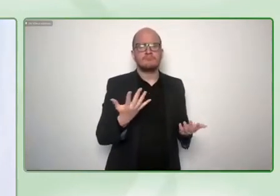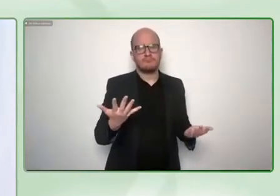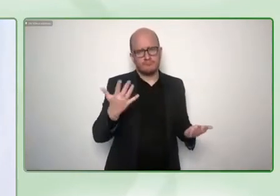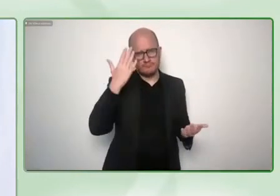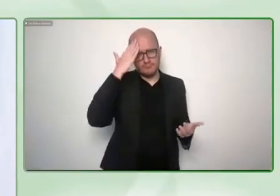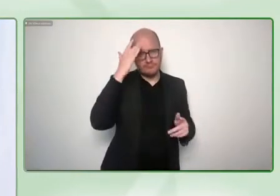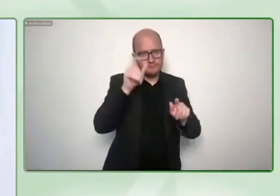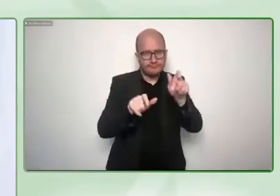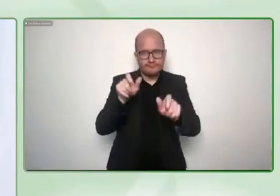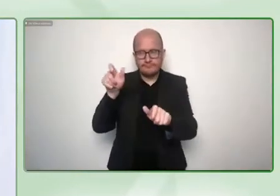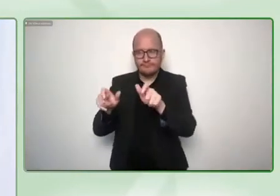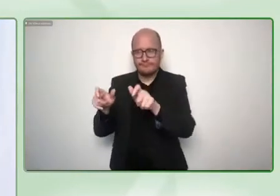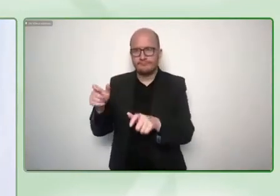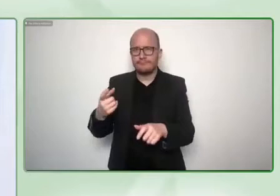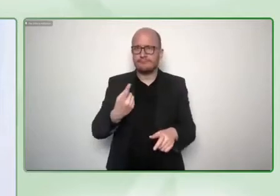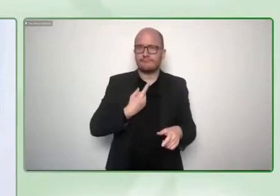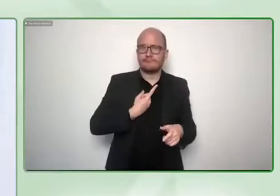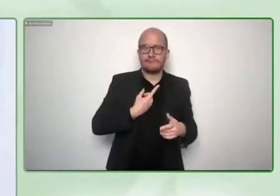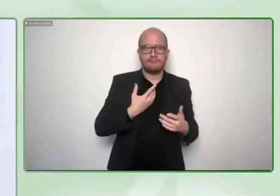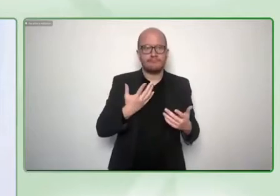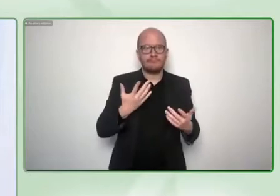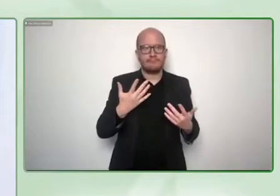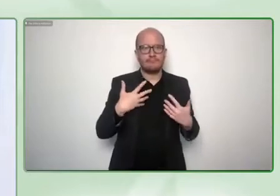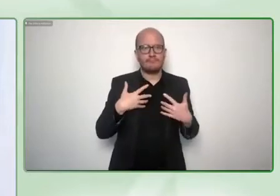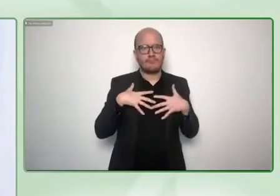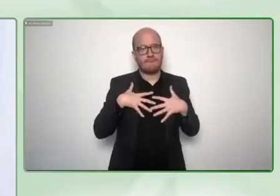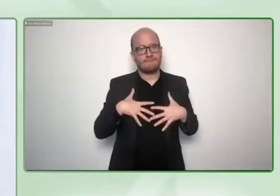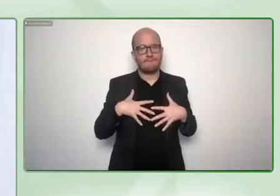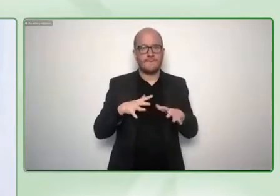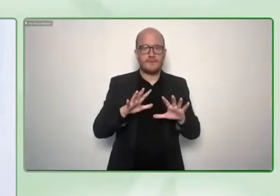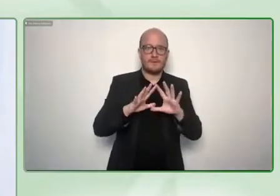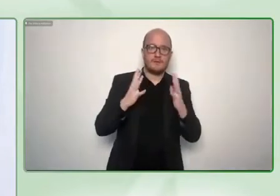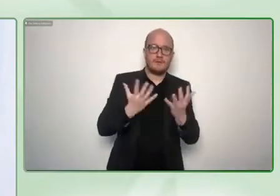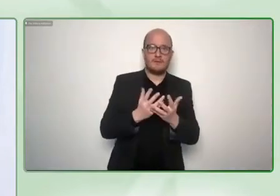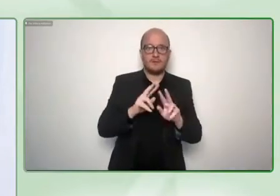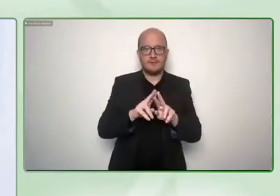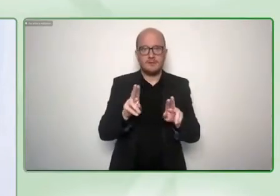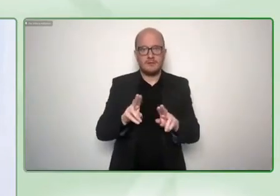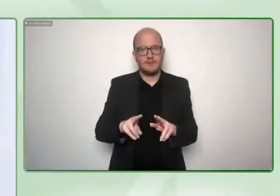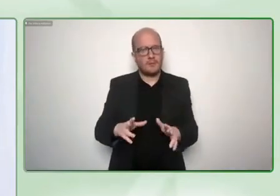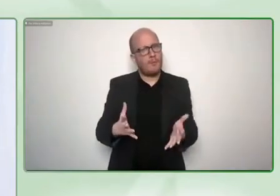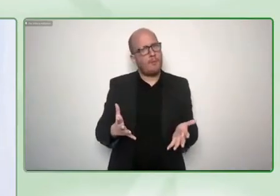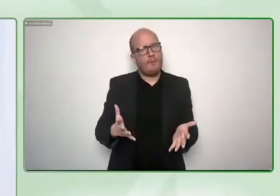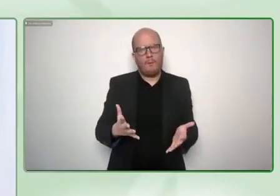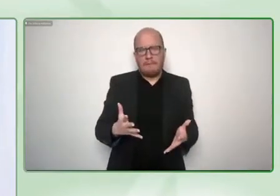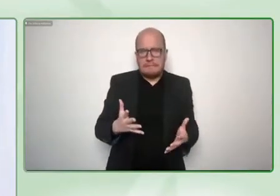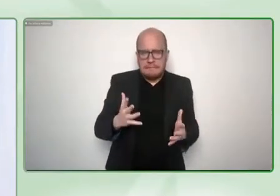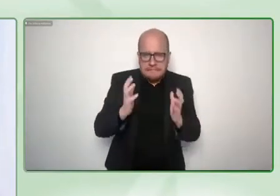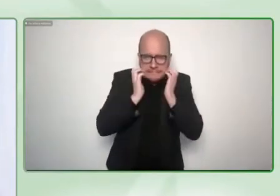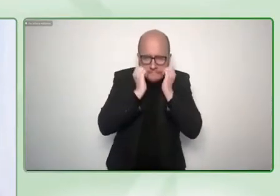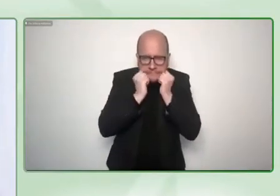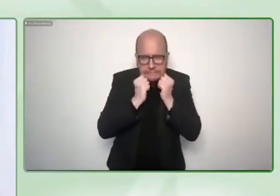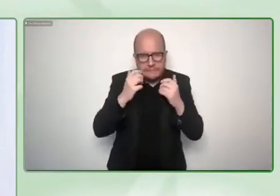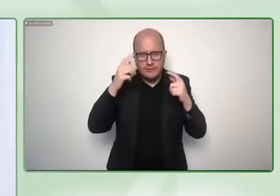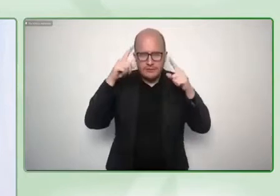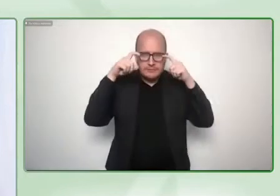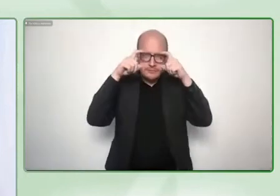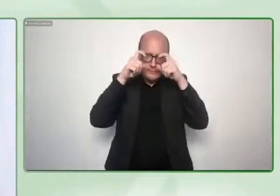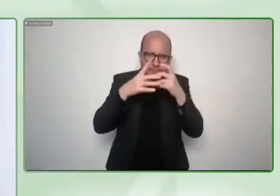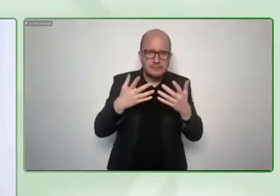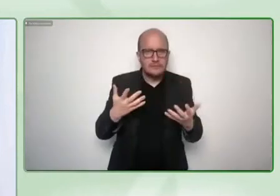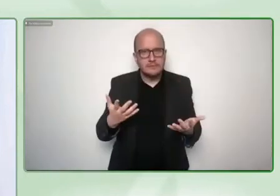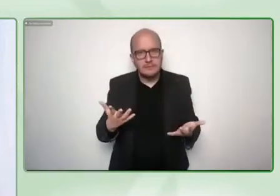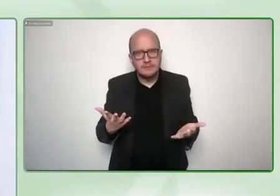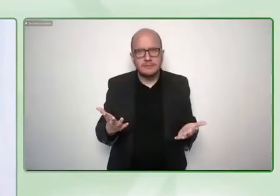abroad to go international. It's even harder for startups who have access to a lot of seed money and Silicon